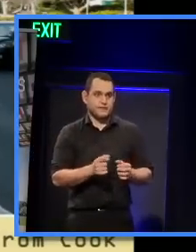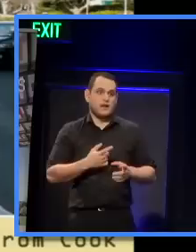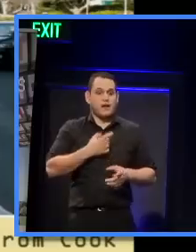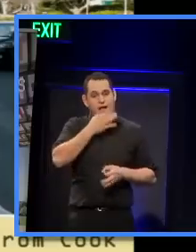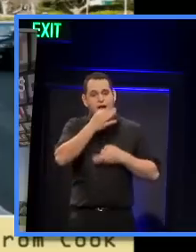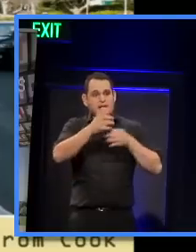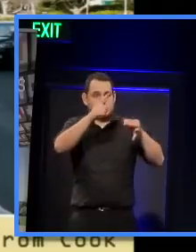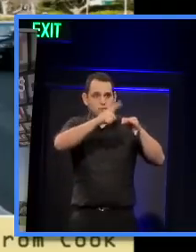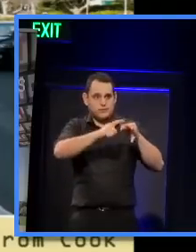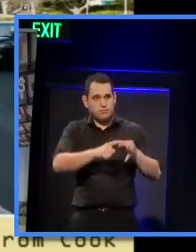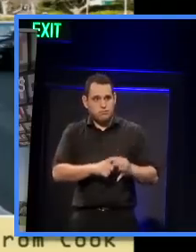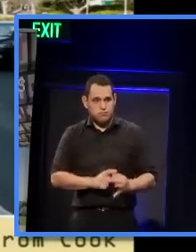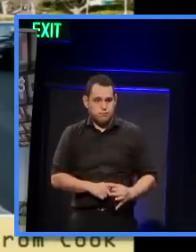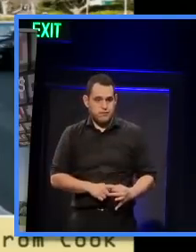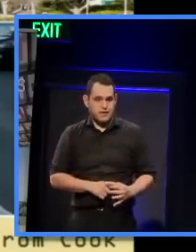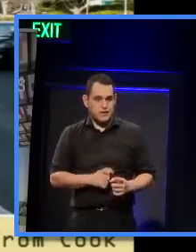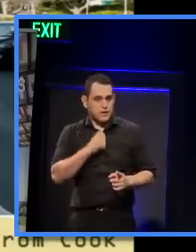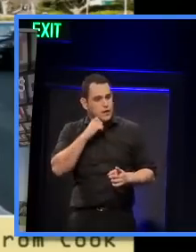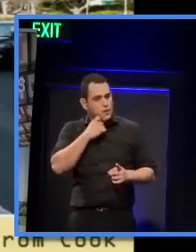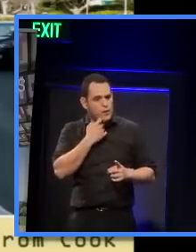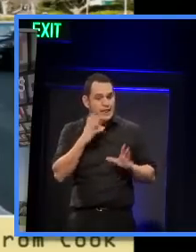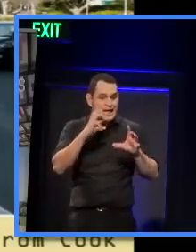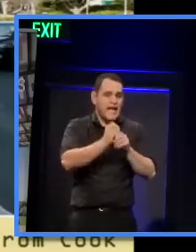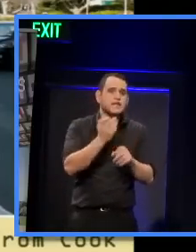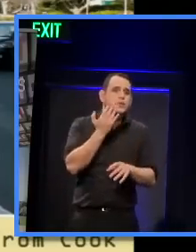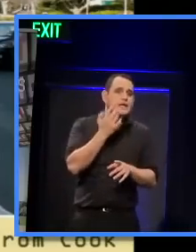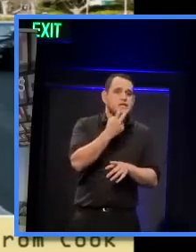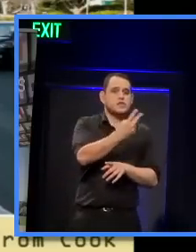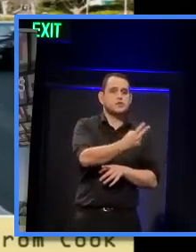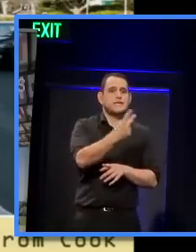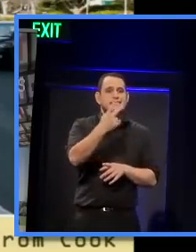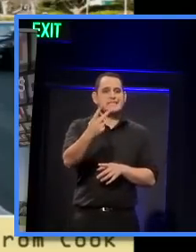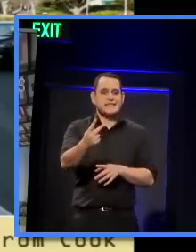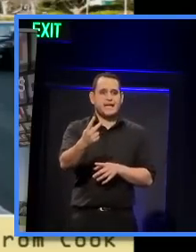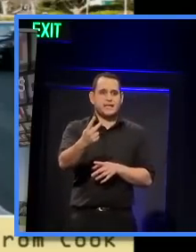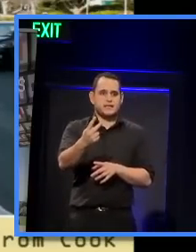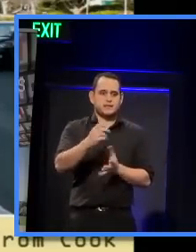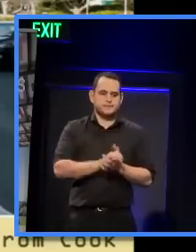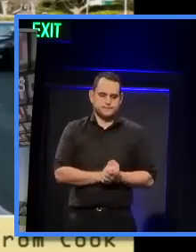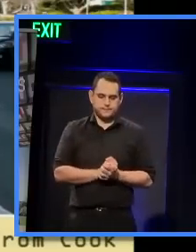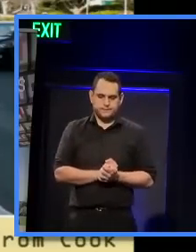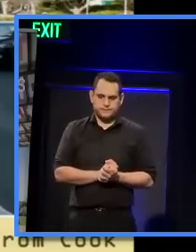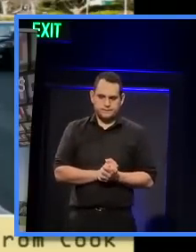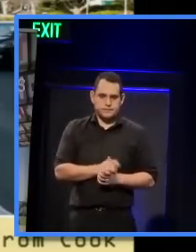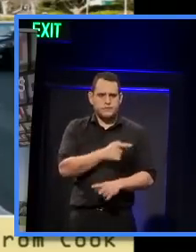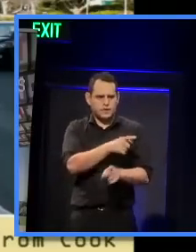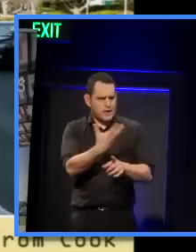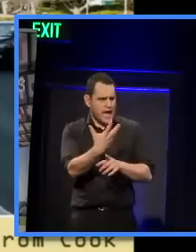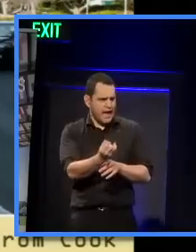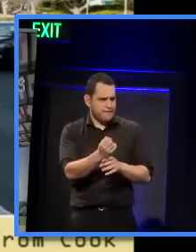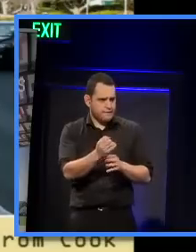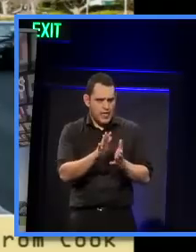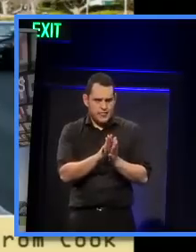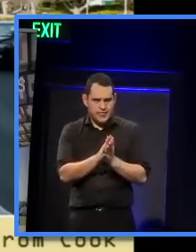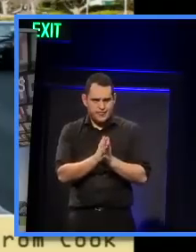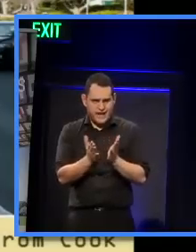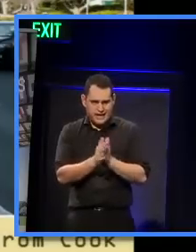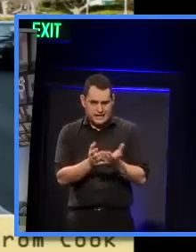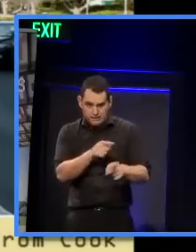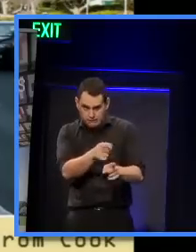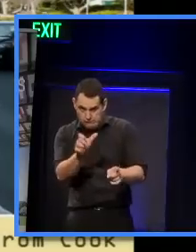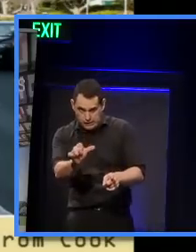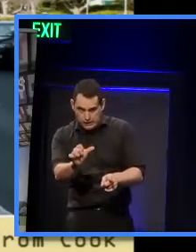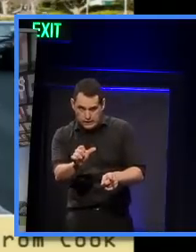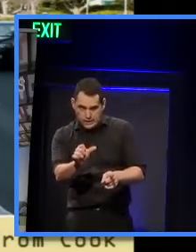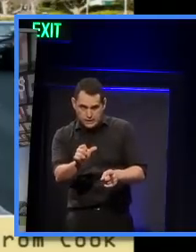and this consultation because it ends on the 22nd. You've got the handouts there on your